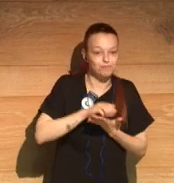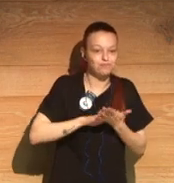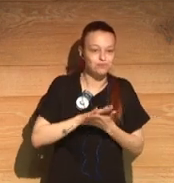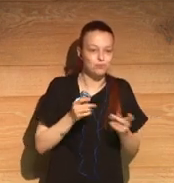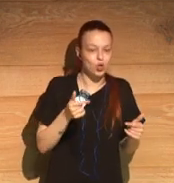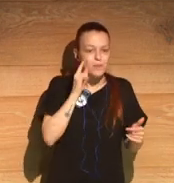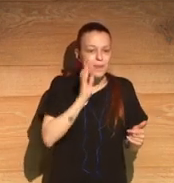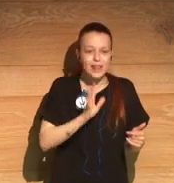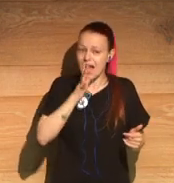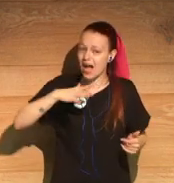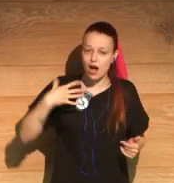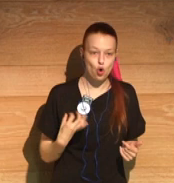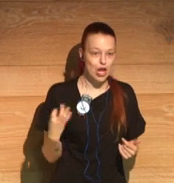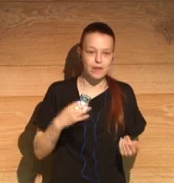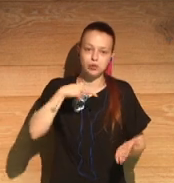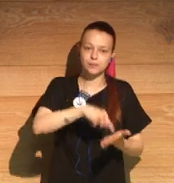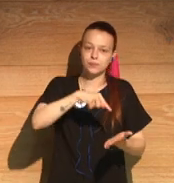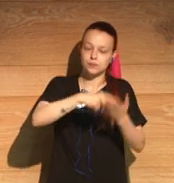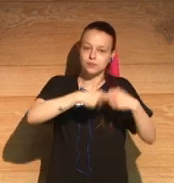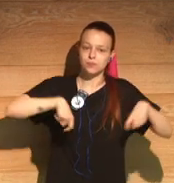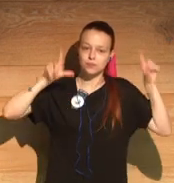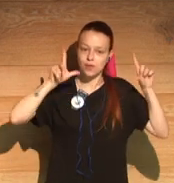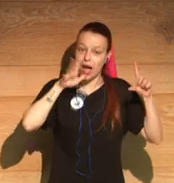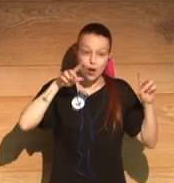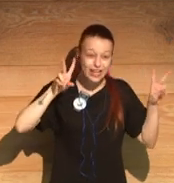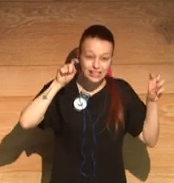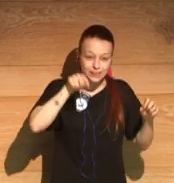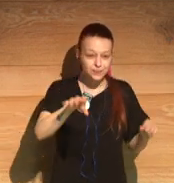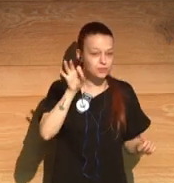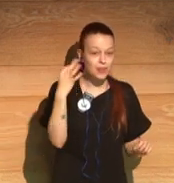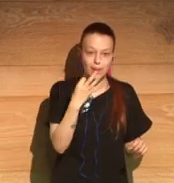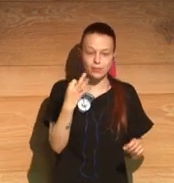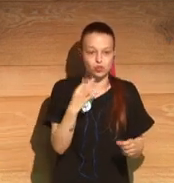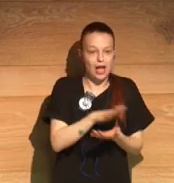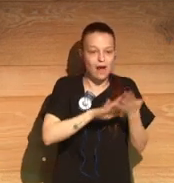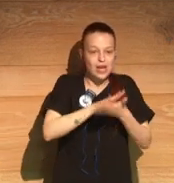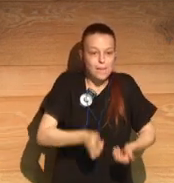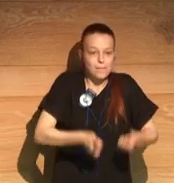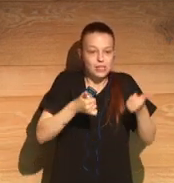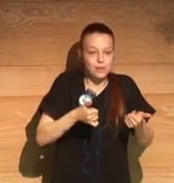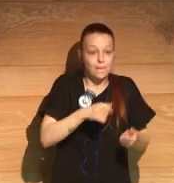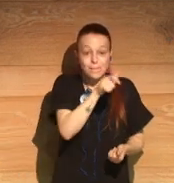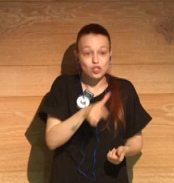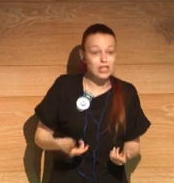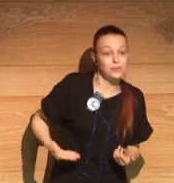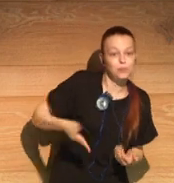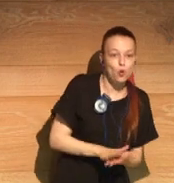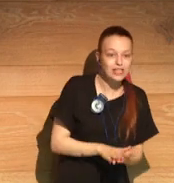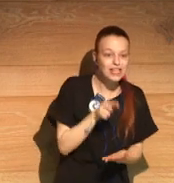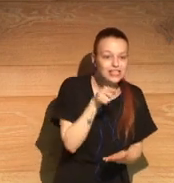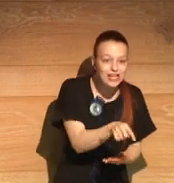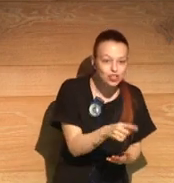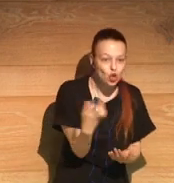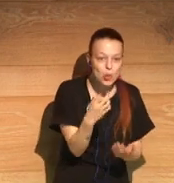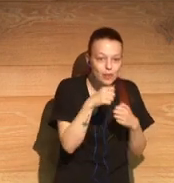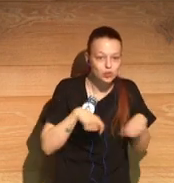more and remembering those who were lost more. And it's kind of strange to me that we're not, but I think because of